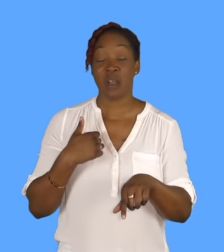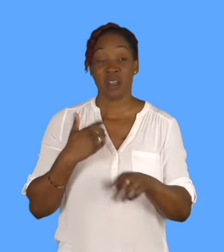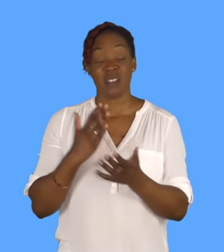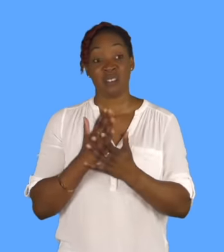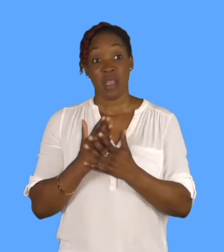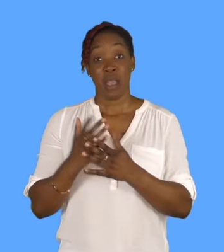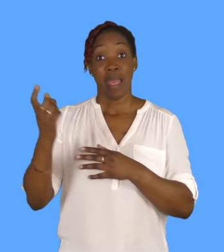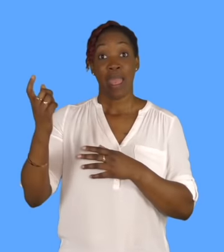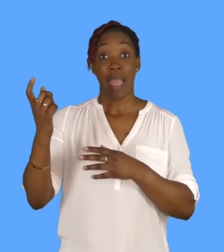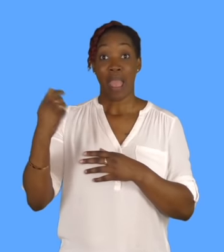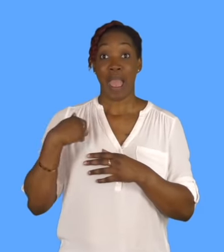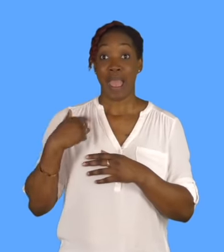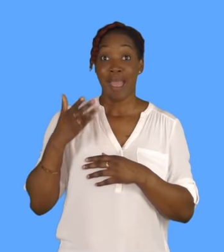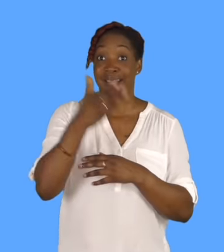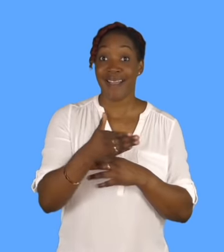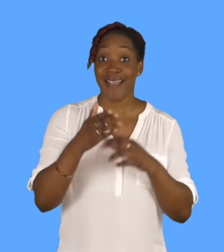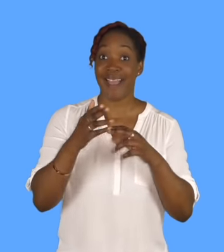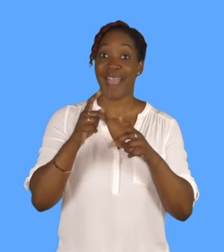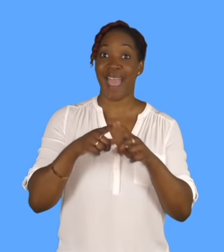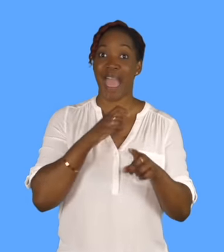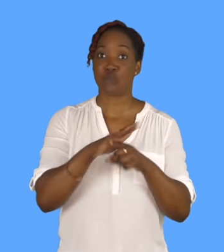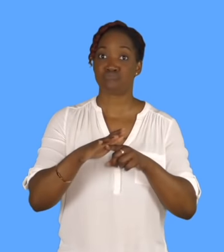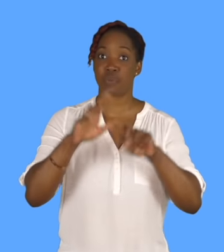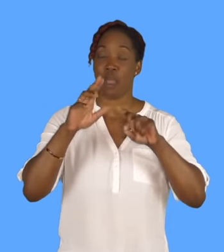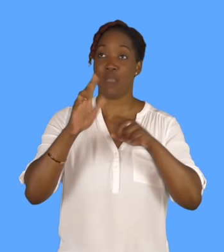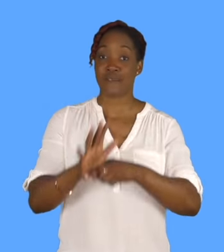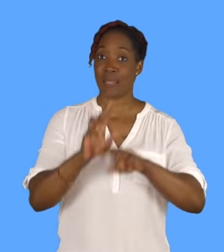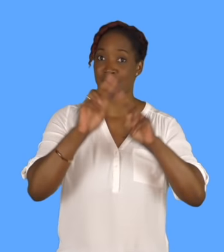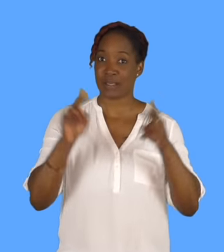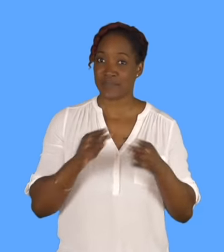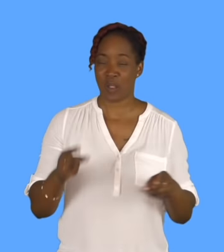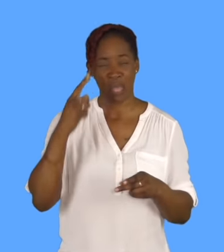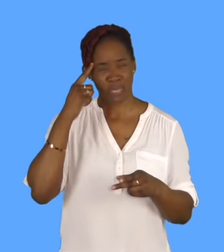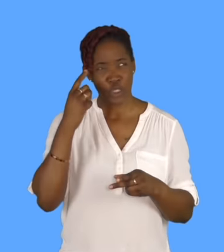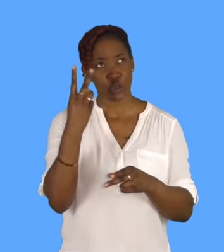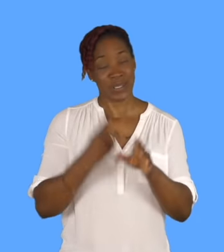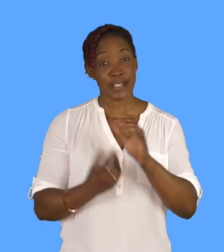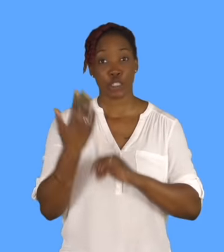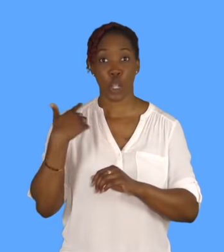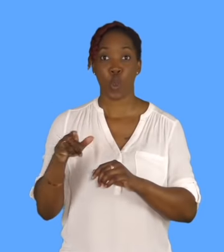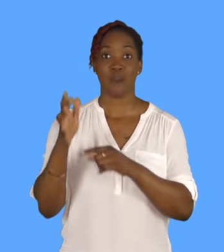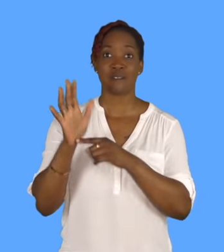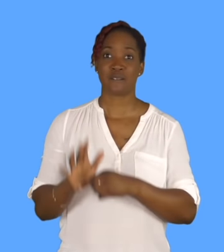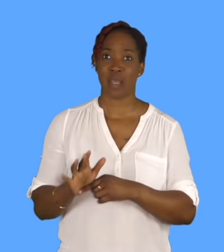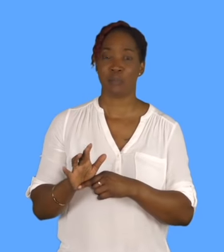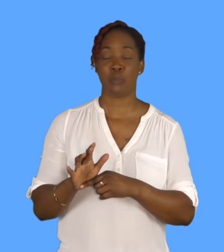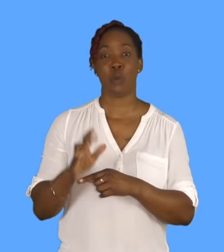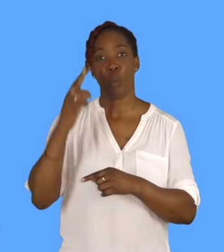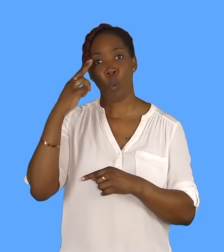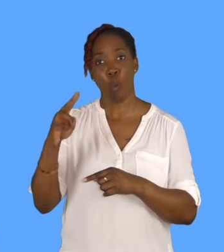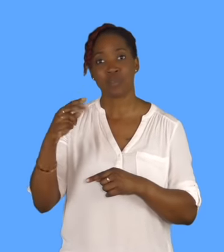called A Call to Spy. Okay. Yeah, it was so much fun. It was so much fun. I love Edinburgh.